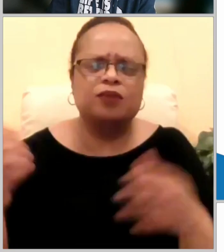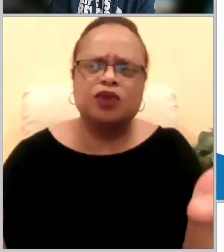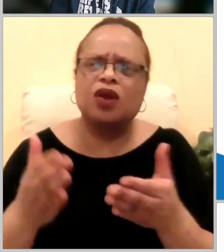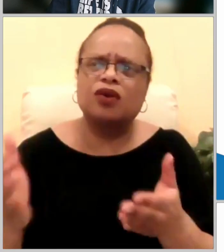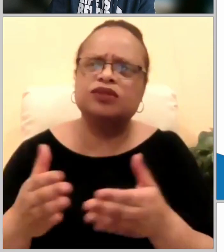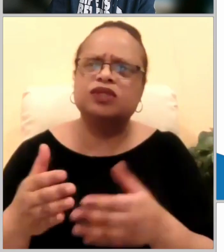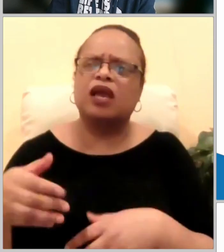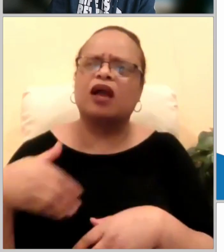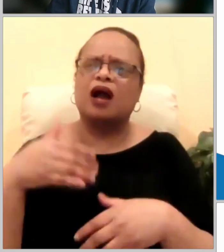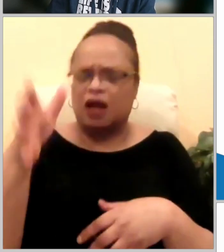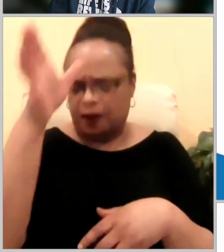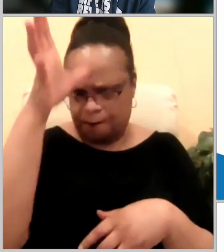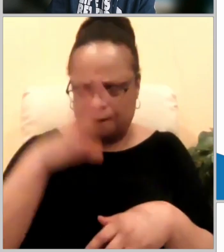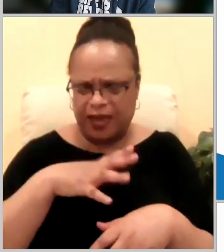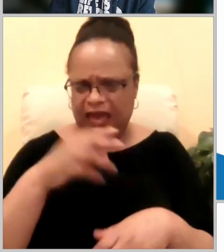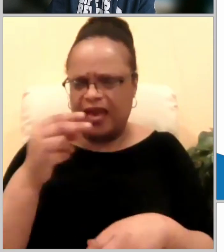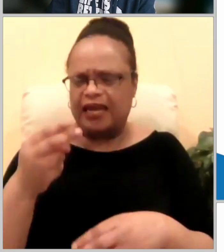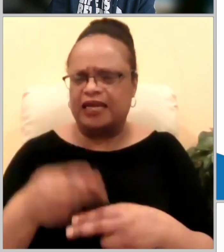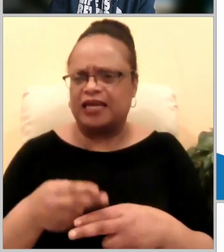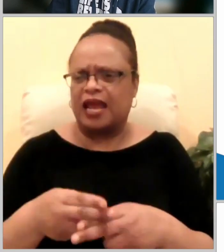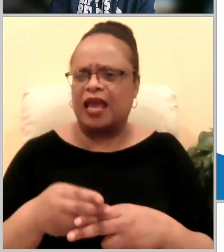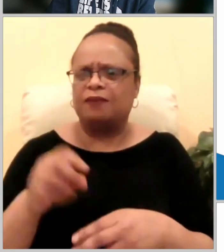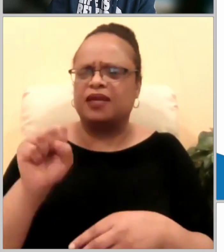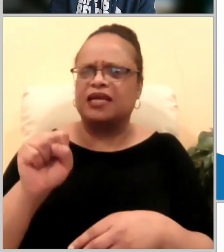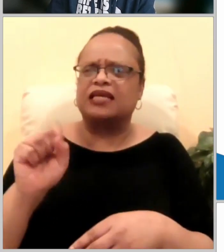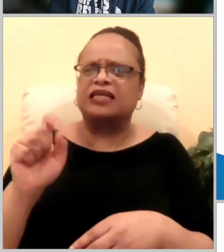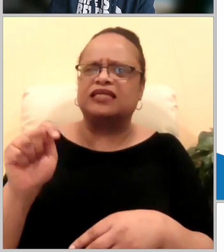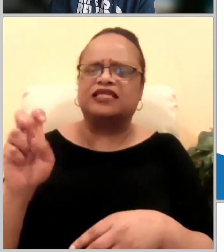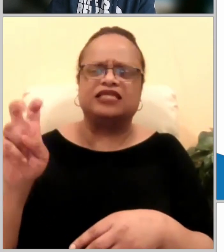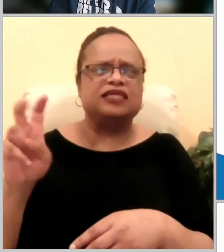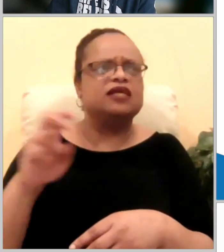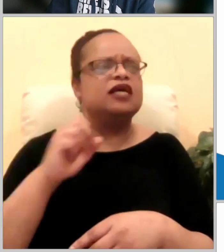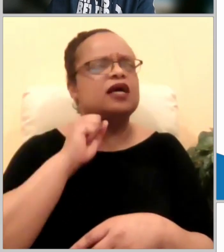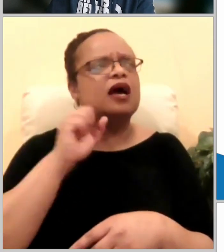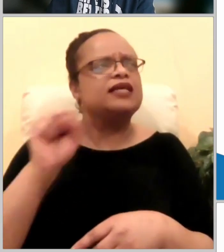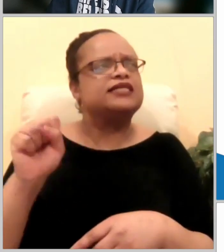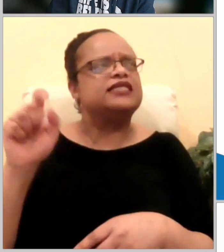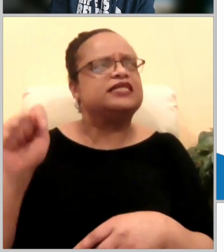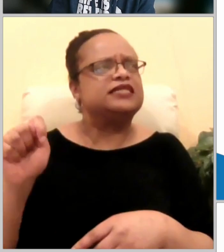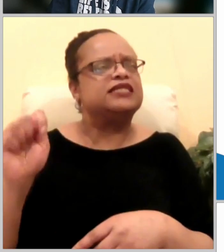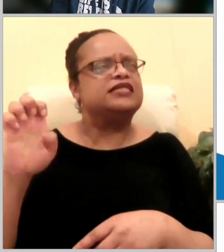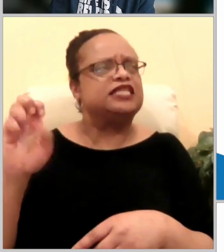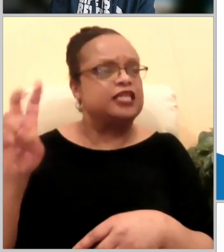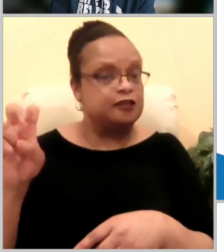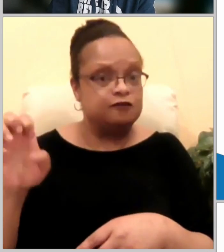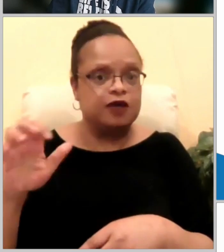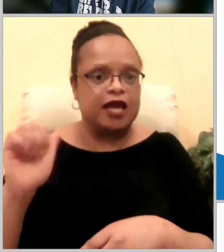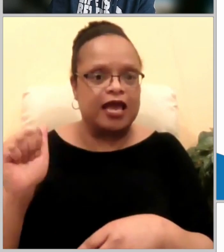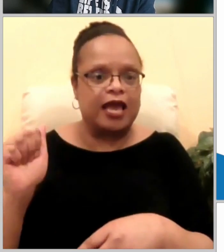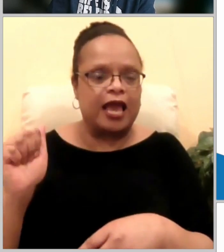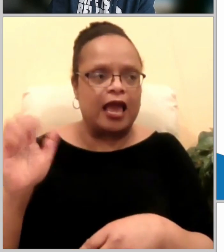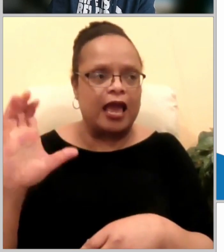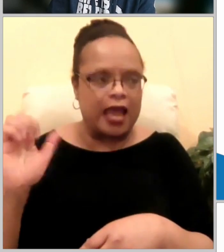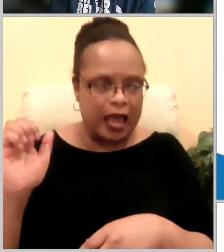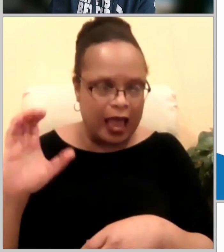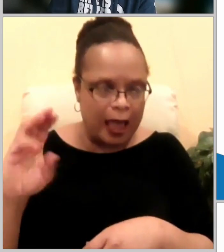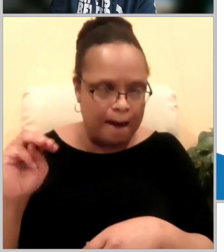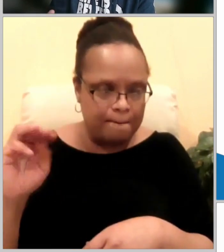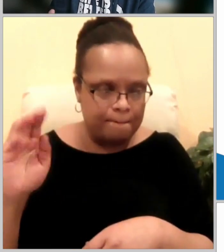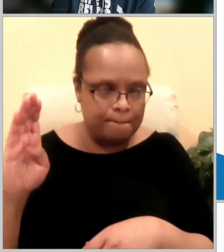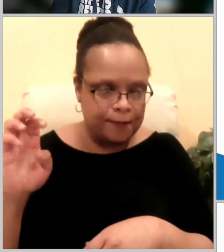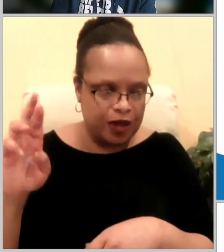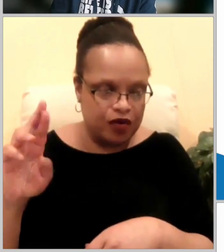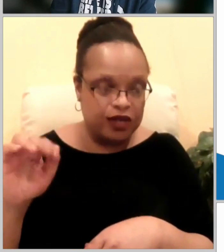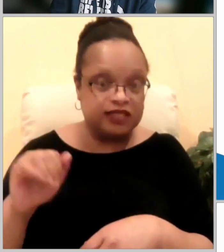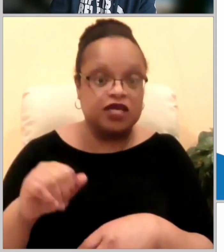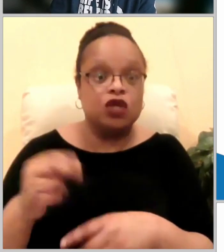after his college years and spent the year or two in china where he was teaching english to students by using the bible but this was a